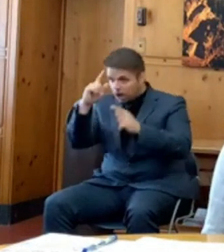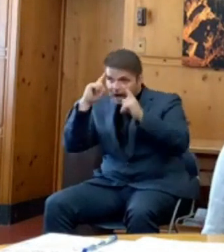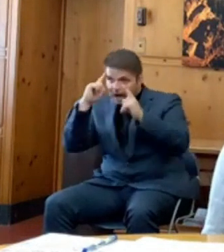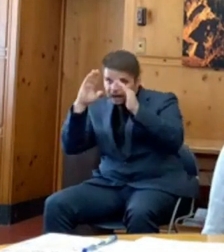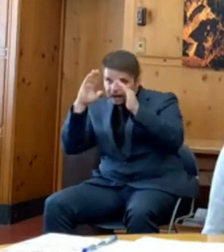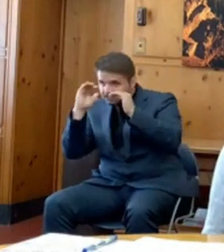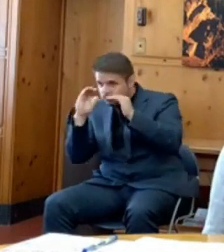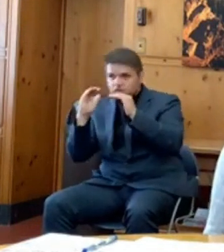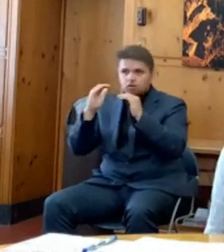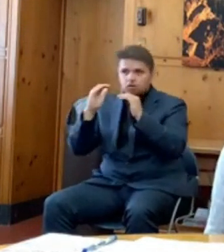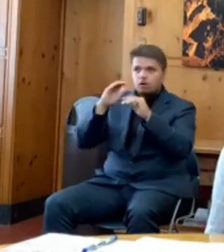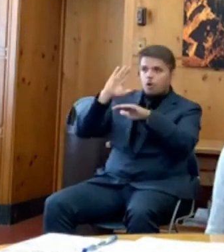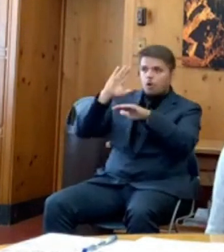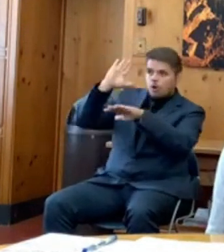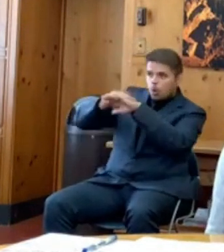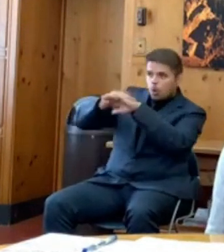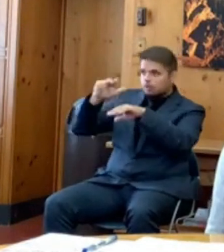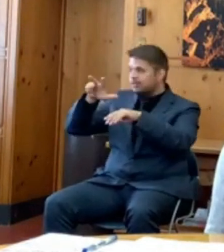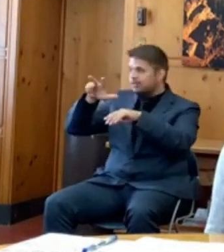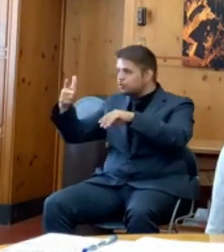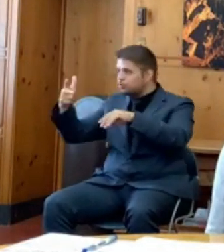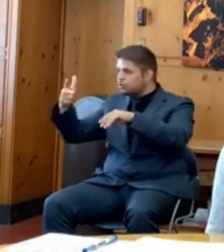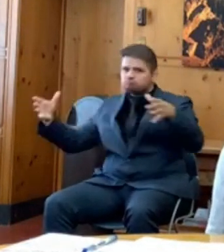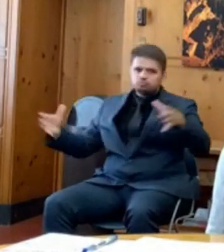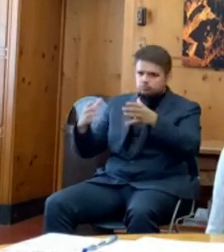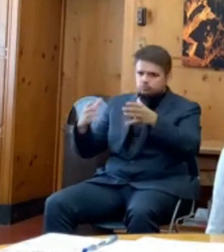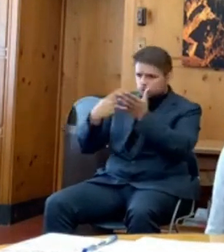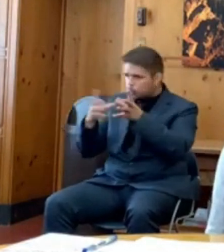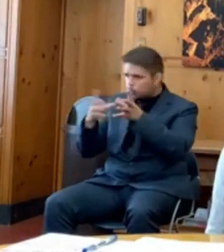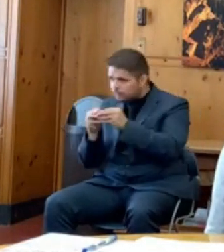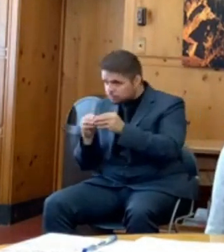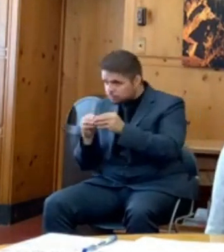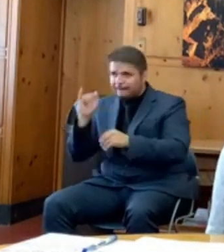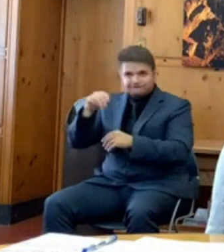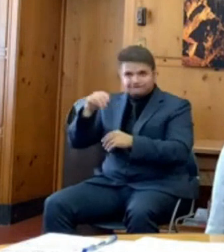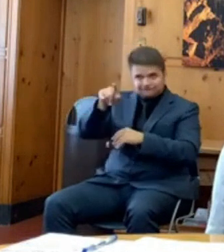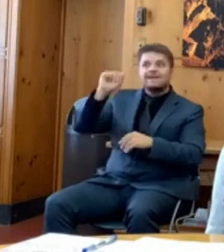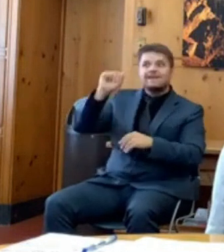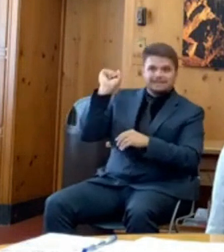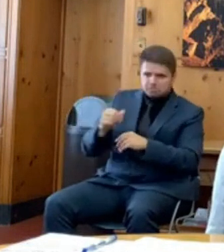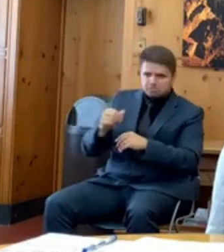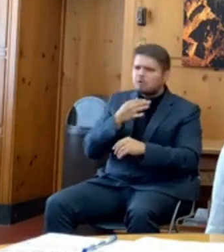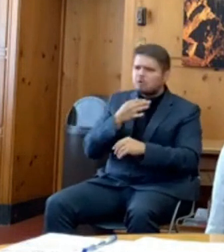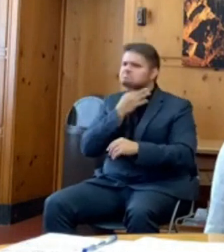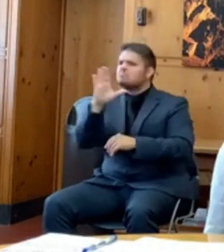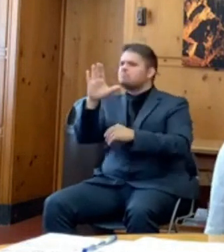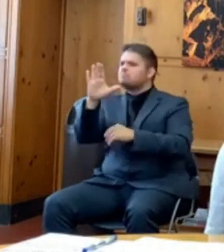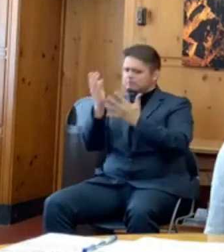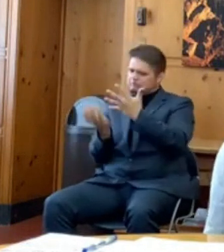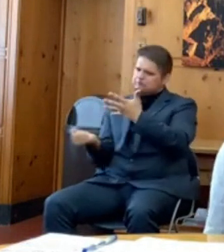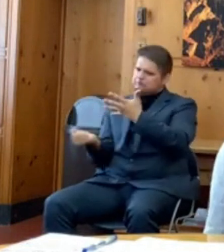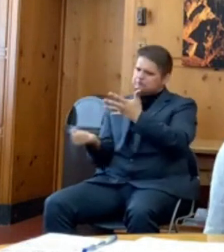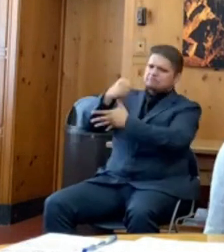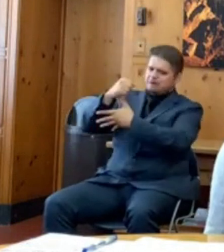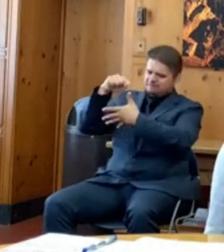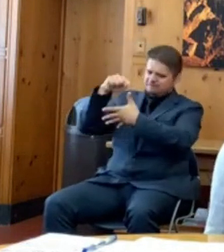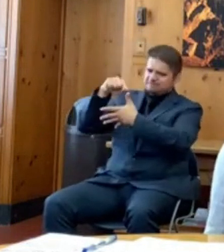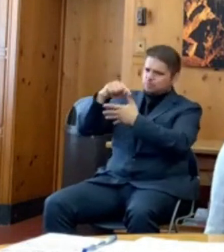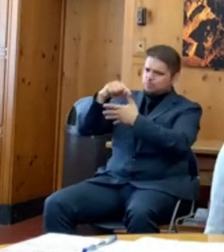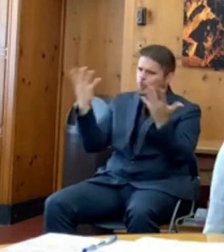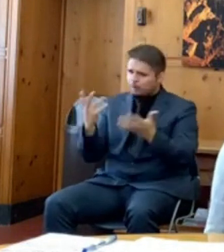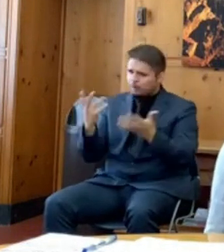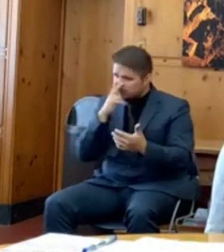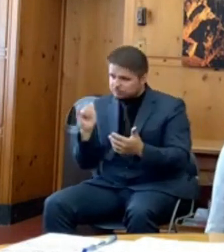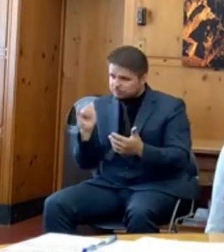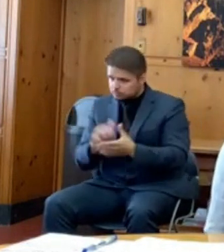And if so, I'm serious, what your priority would be? Thanks, Hillary. Appreciate the